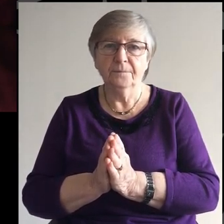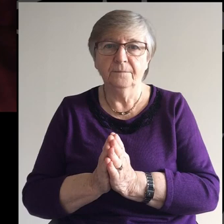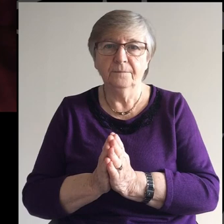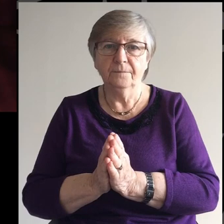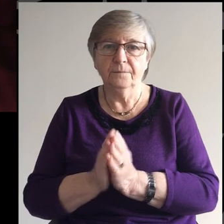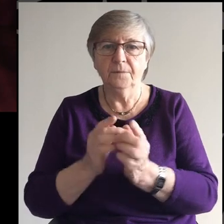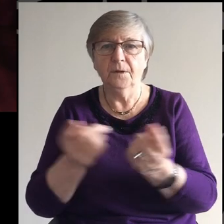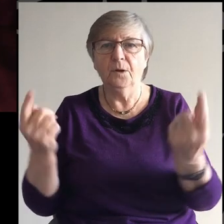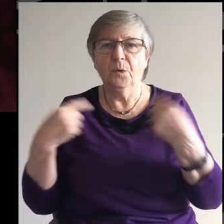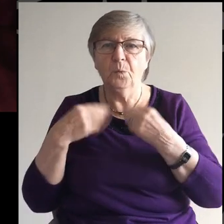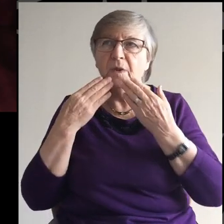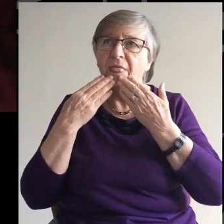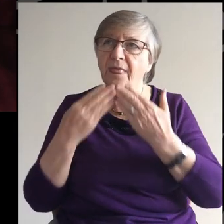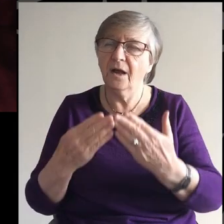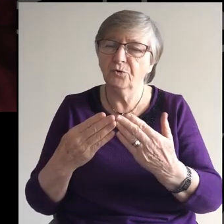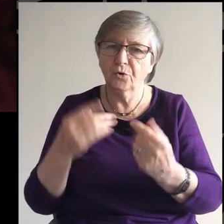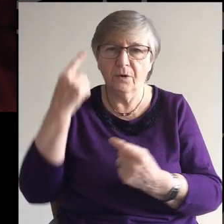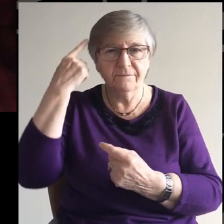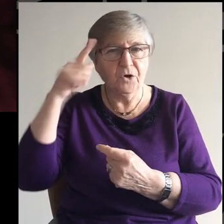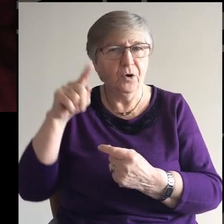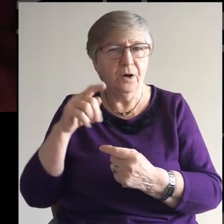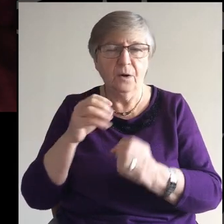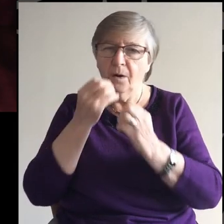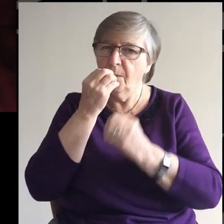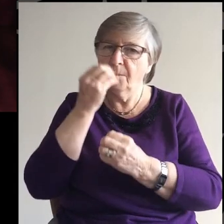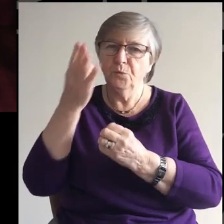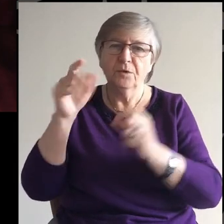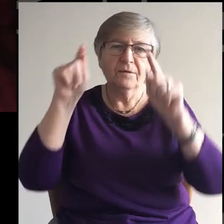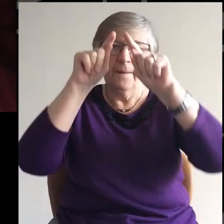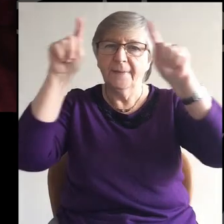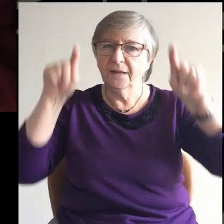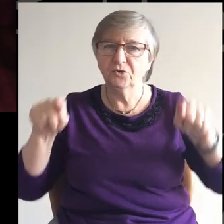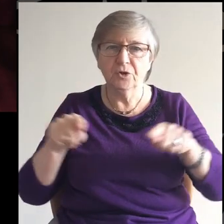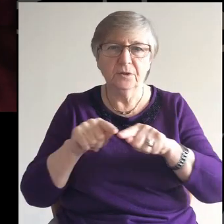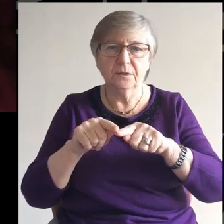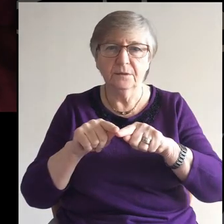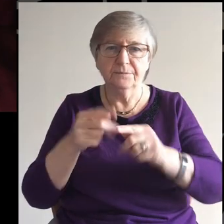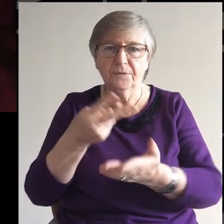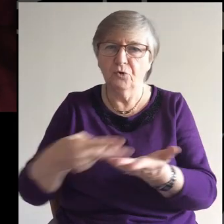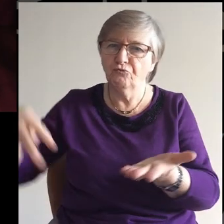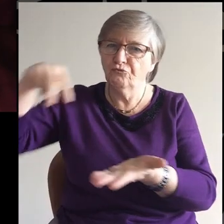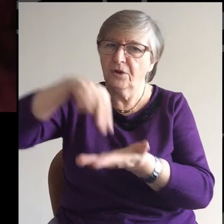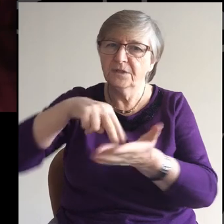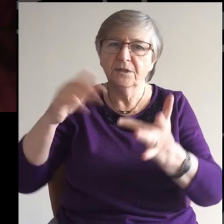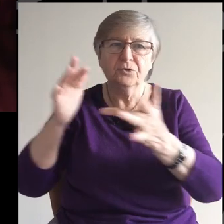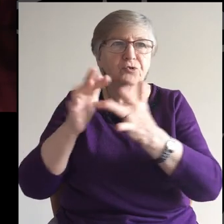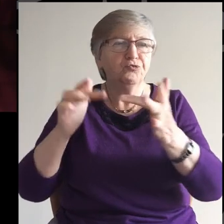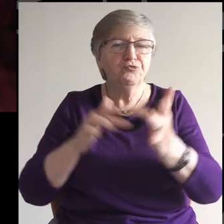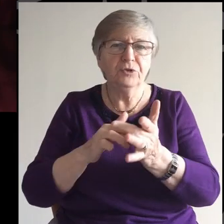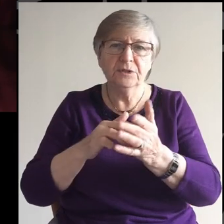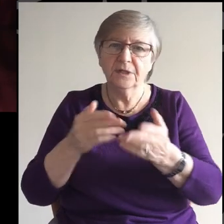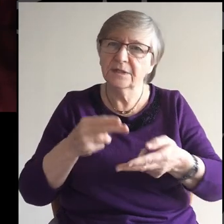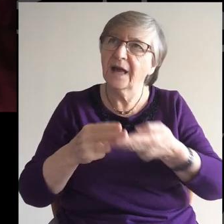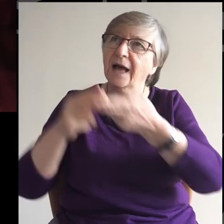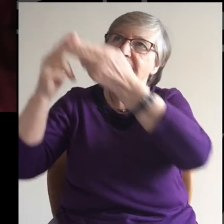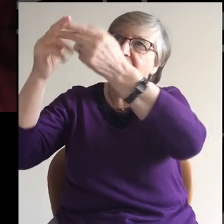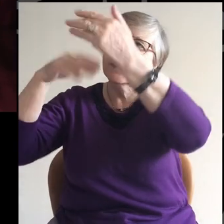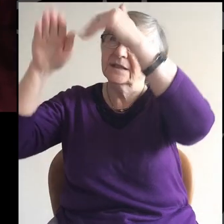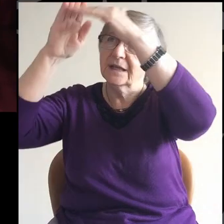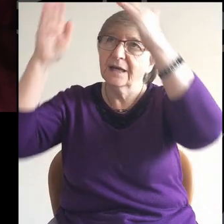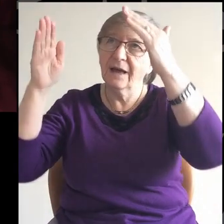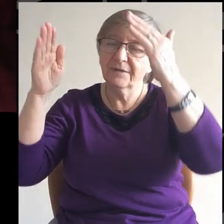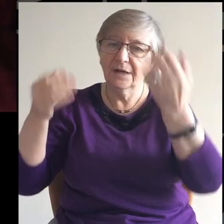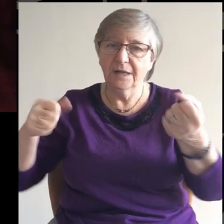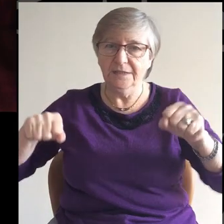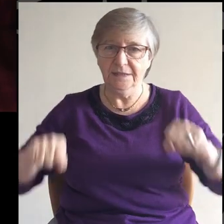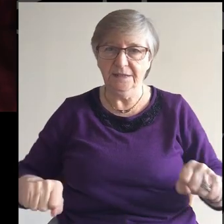We thank you for that glorious picture of the risen Jesus, the ascended Jesus, the seated on the right hand